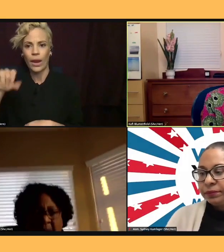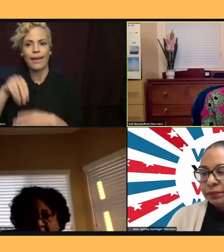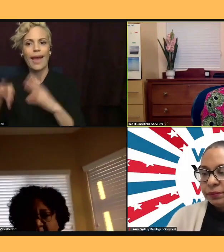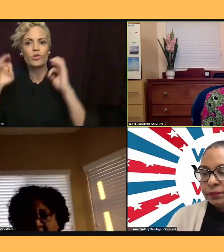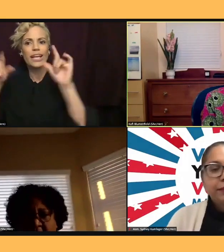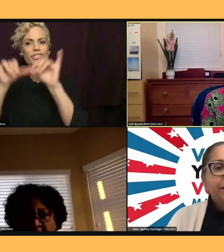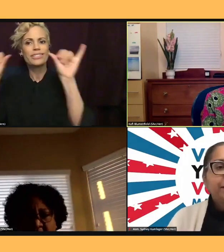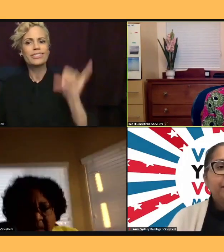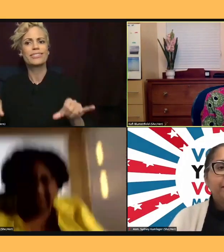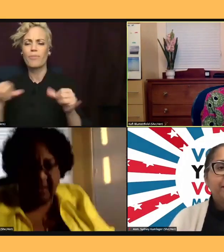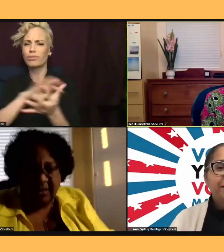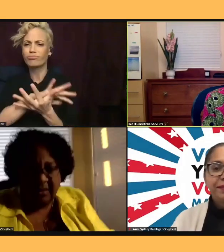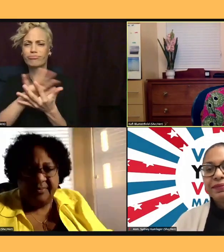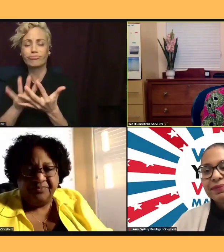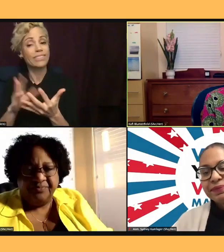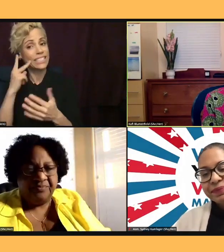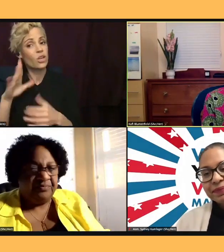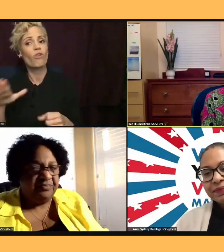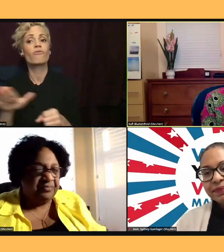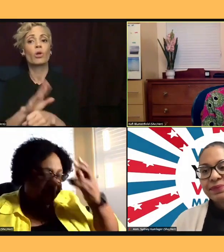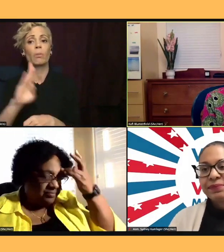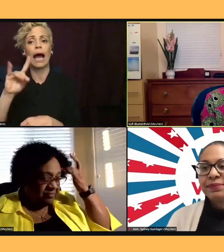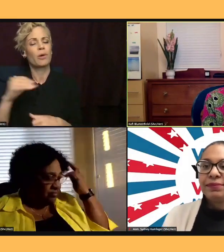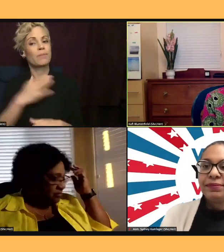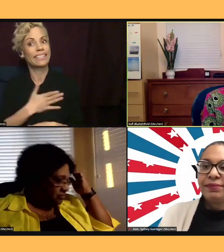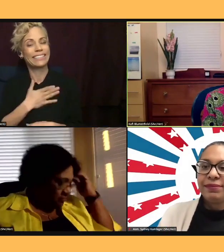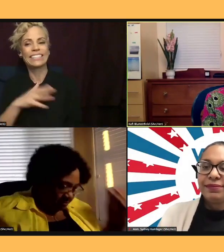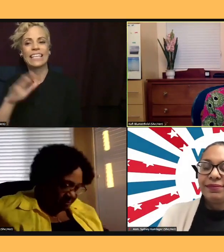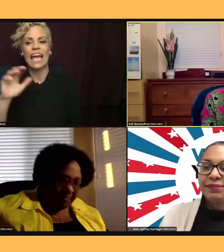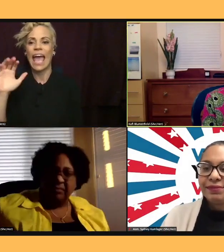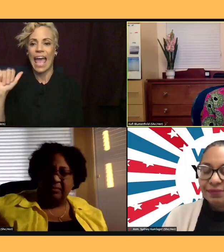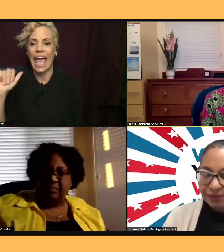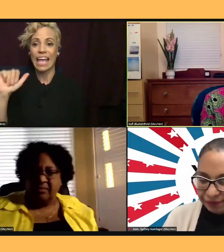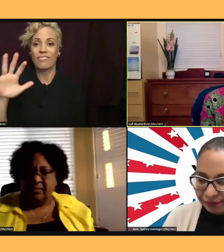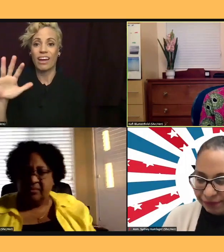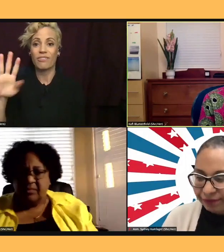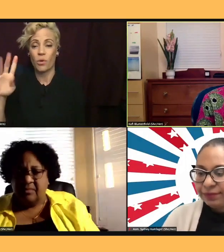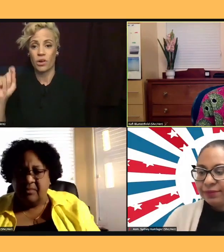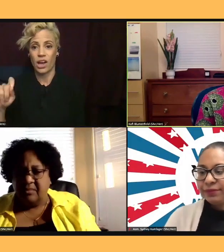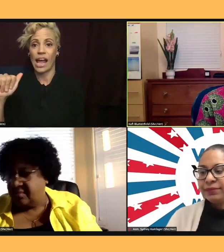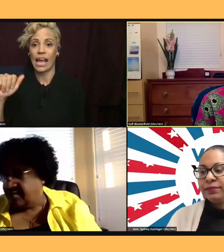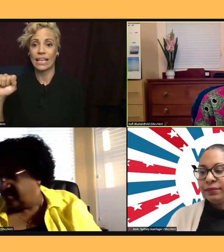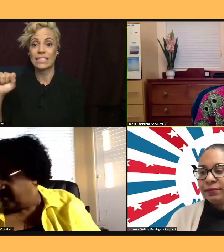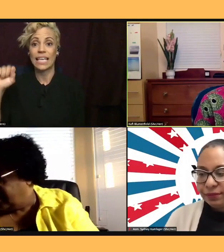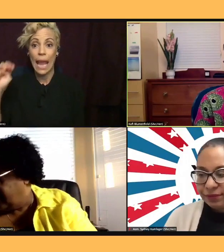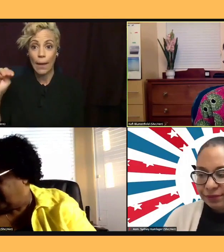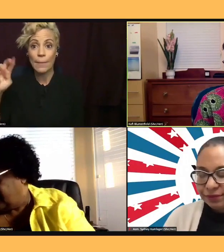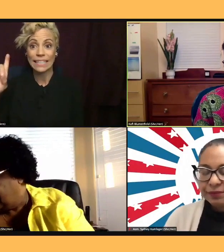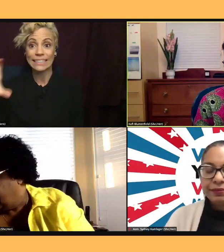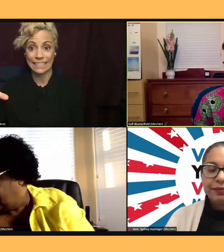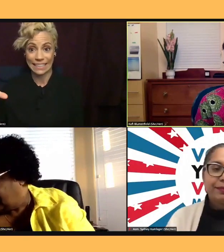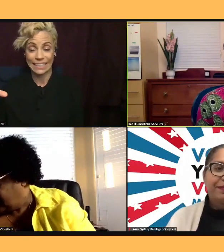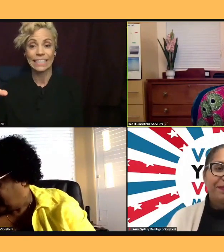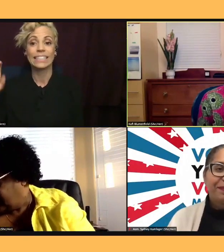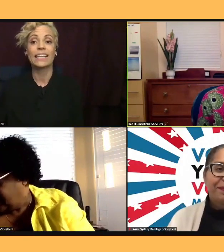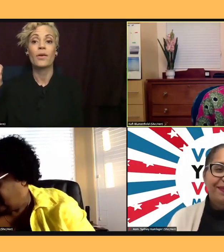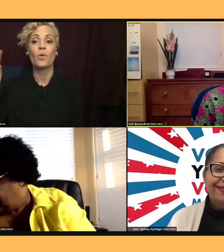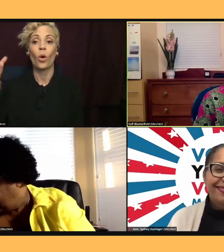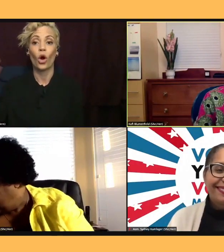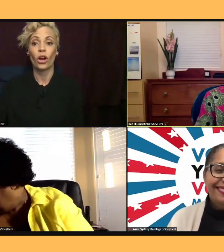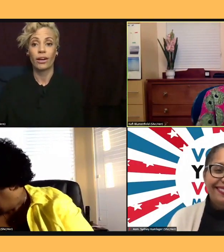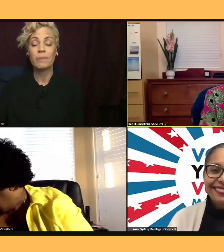bio. It's at a54.asmdc.org. And Sidney,